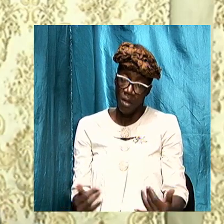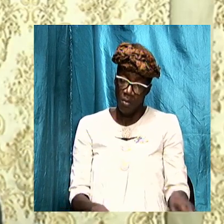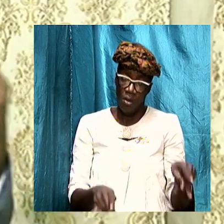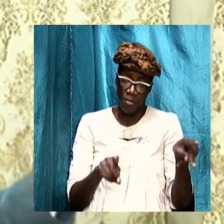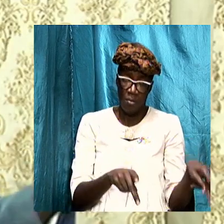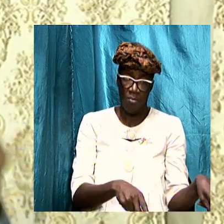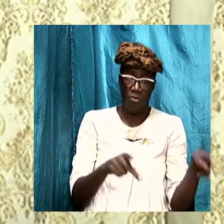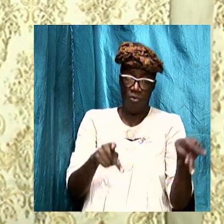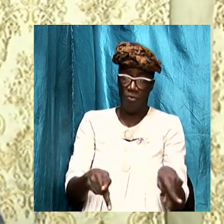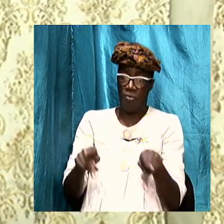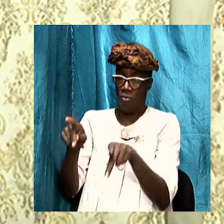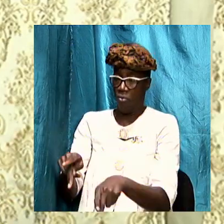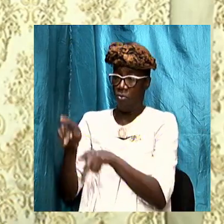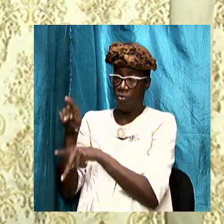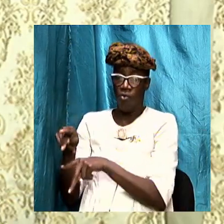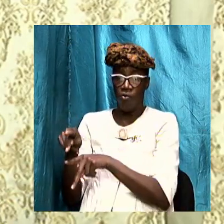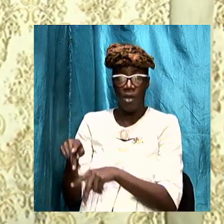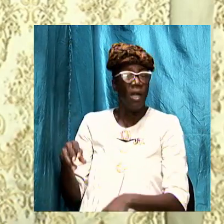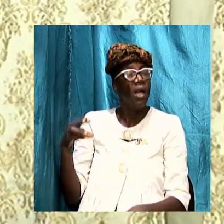and wondering